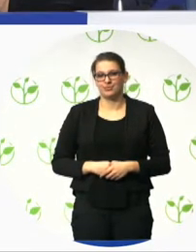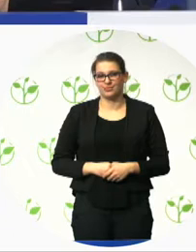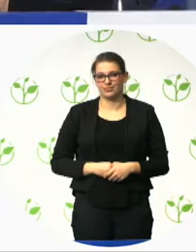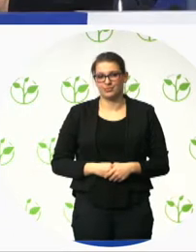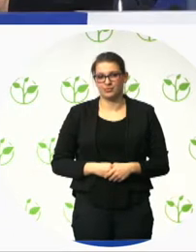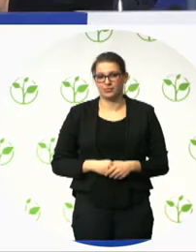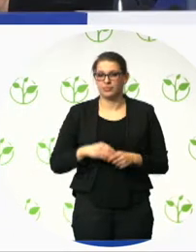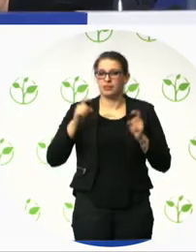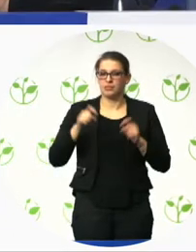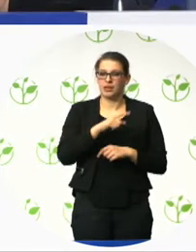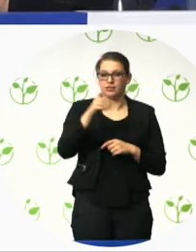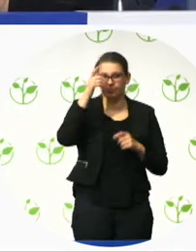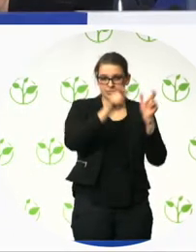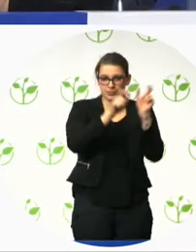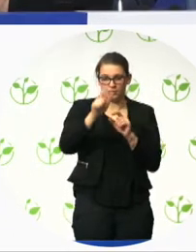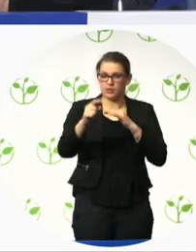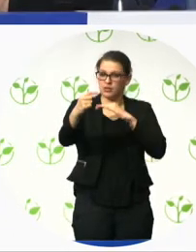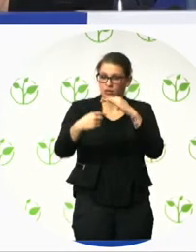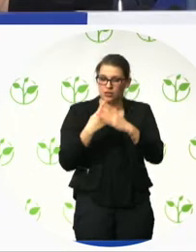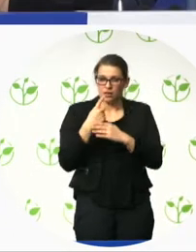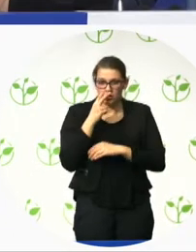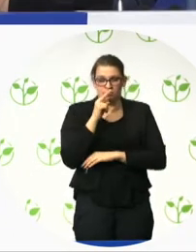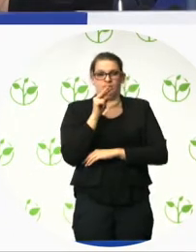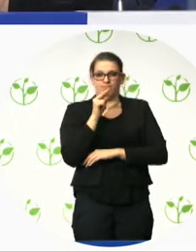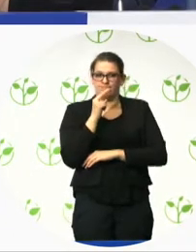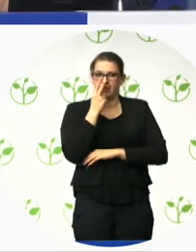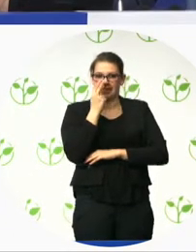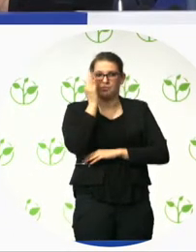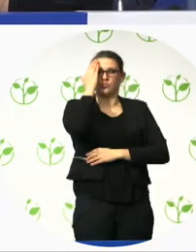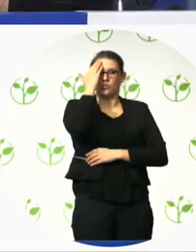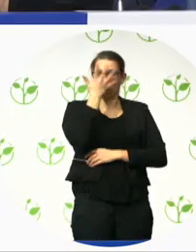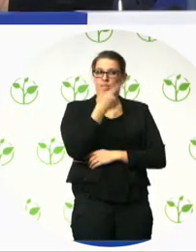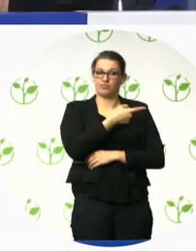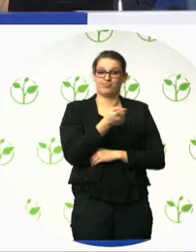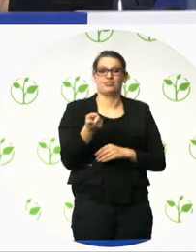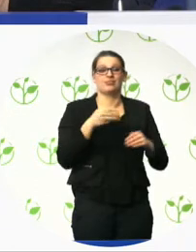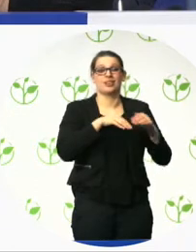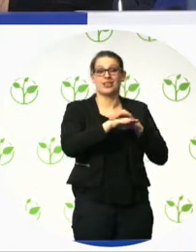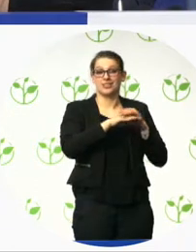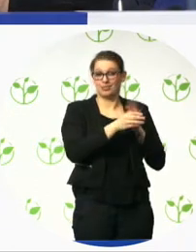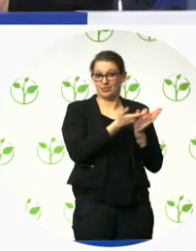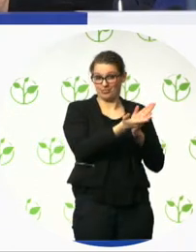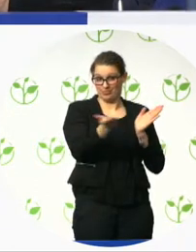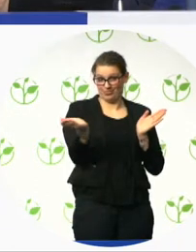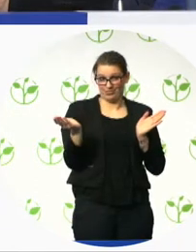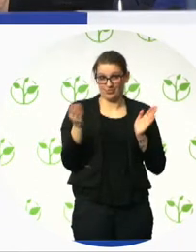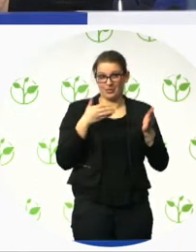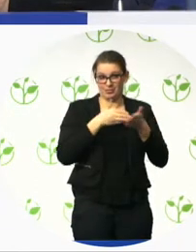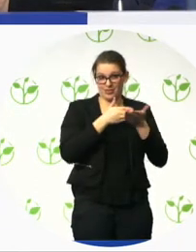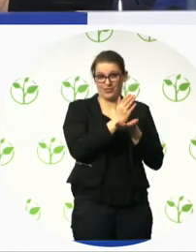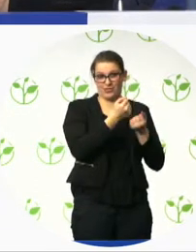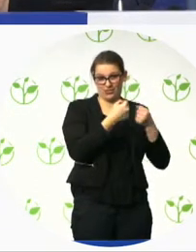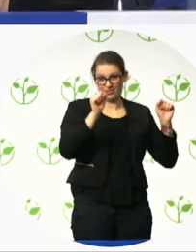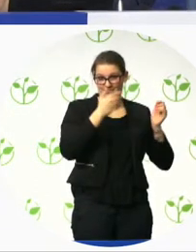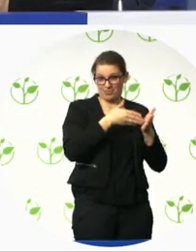themselves started a bankability, which is a staff-driven network based around people who are directly or indirectly